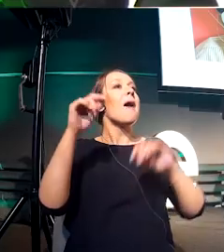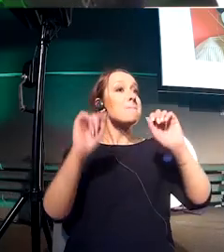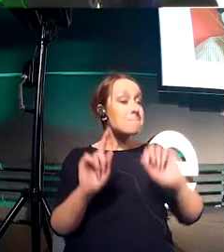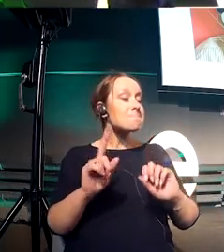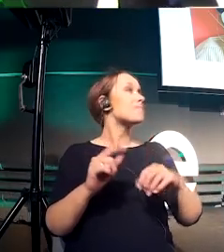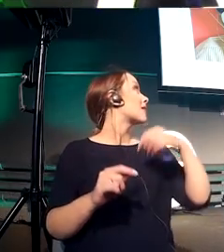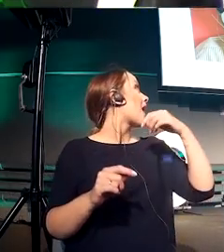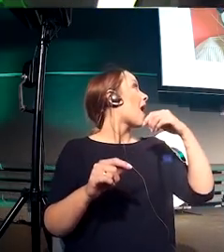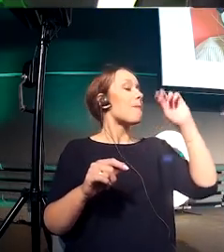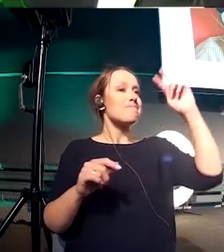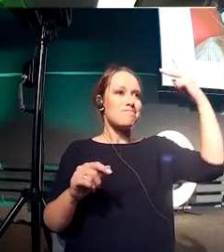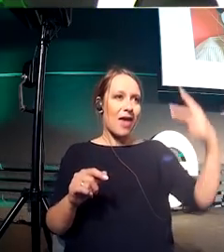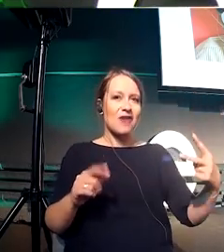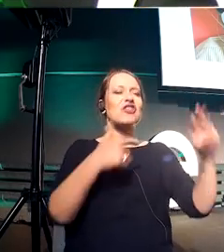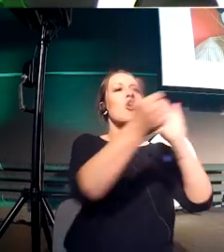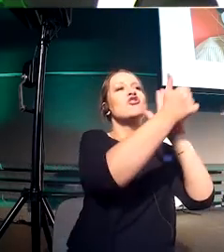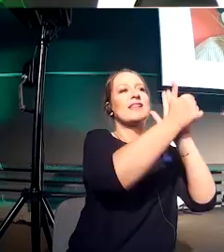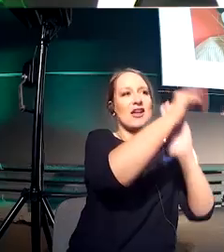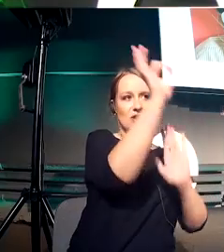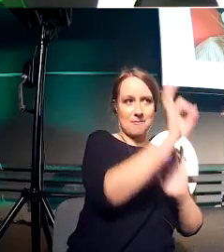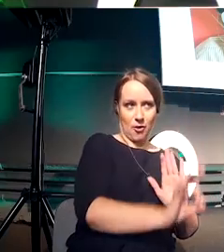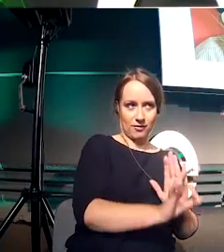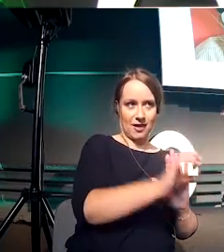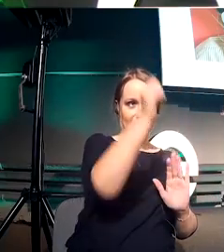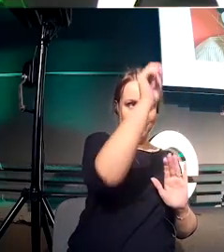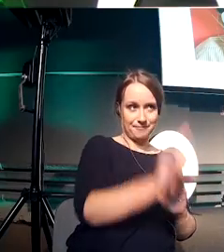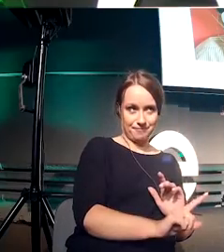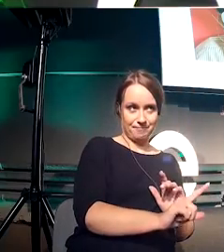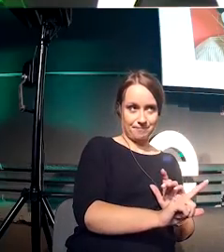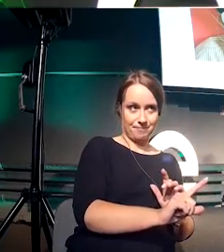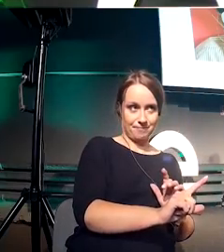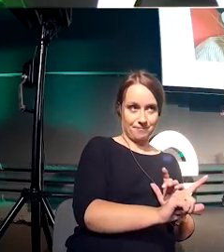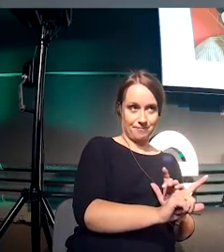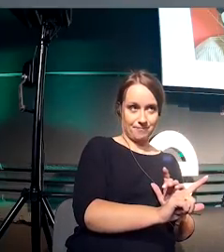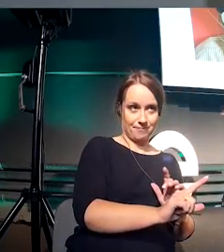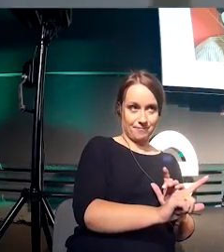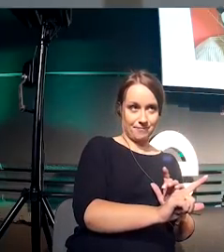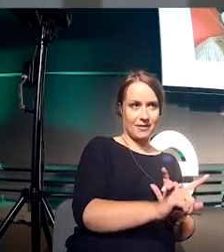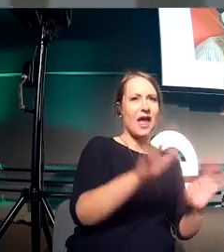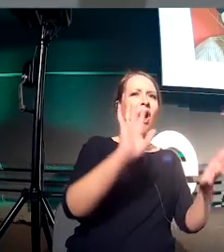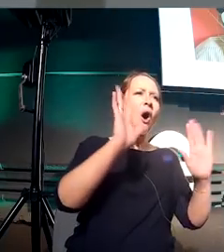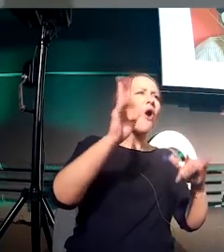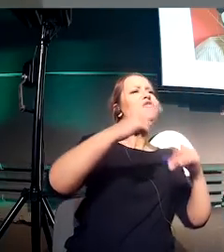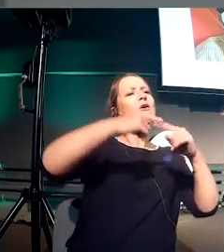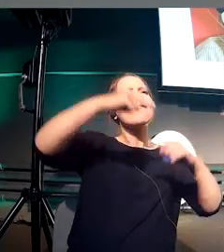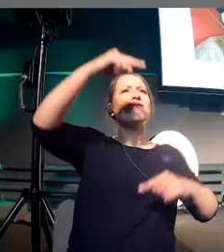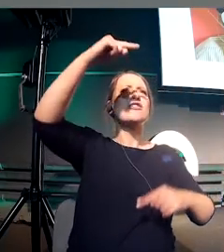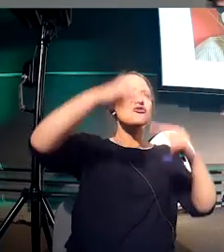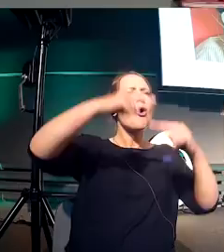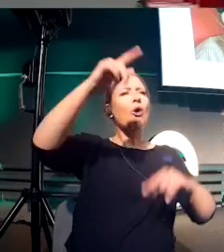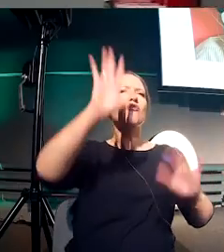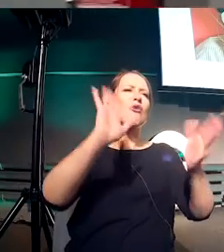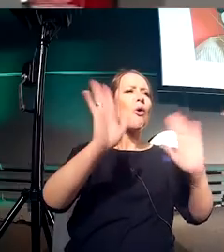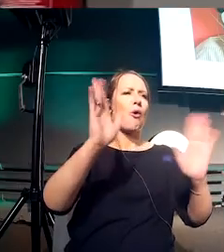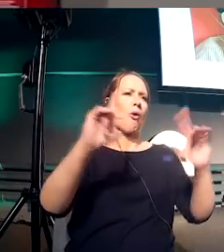And this is how we decided the height of this specific photo. Once this photo is created, we need to